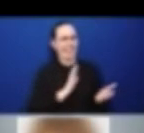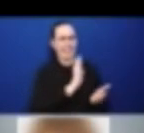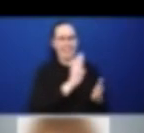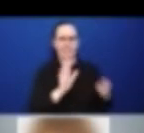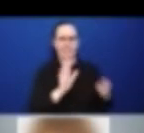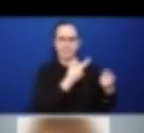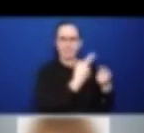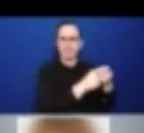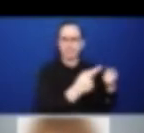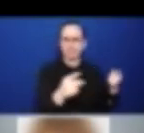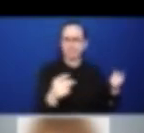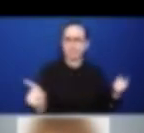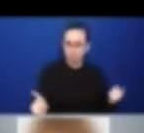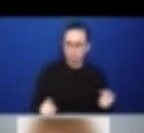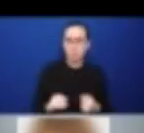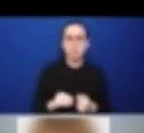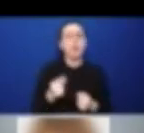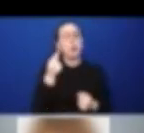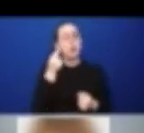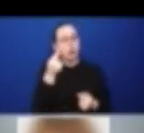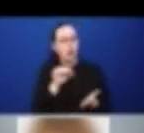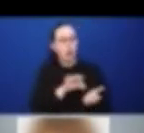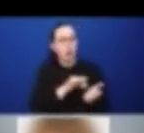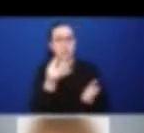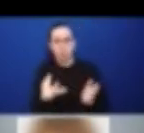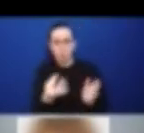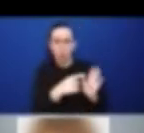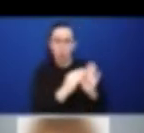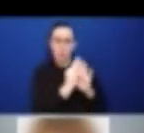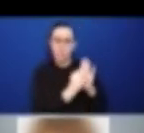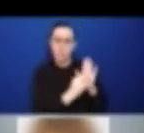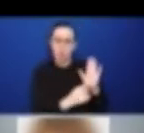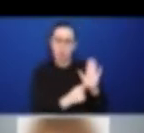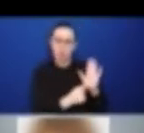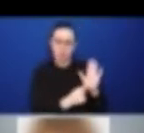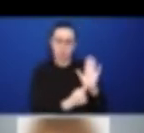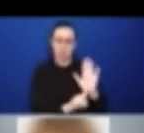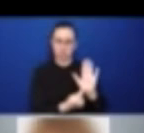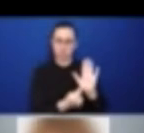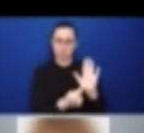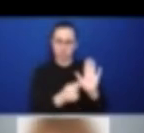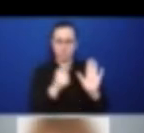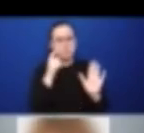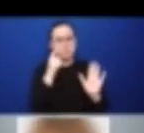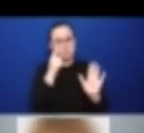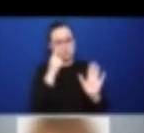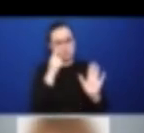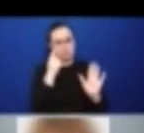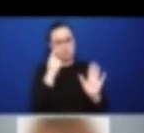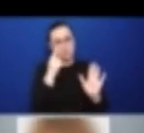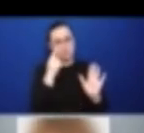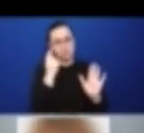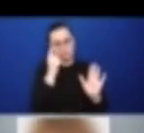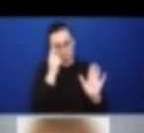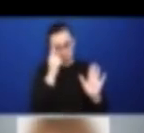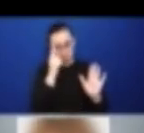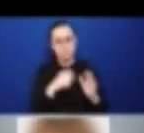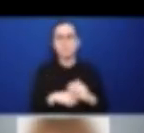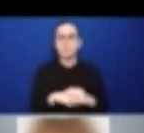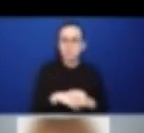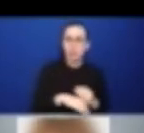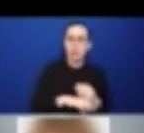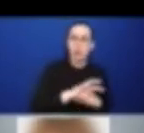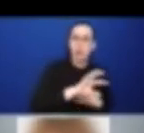there is recognition by certain countries that persons with disabilities require attention